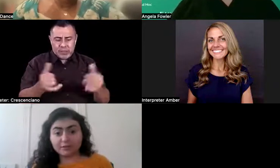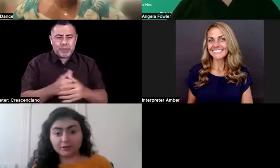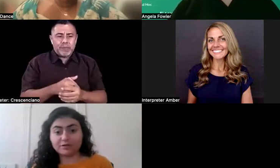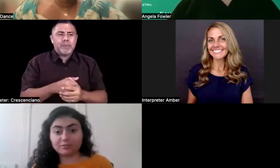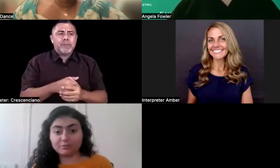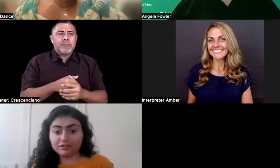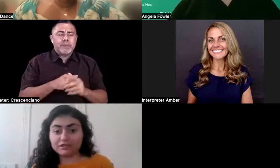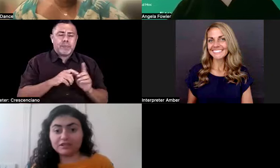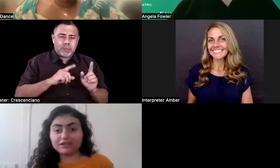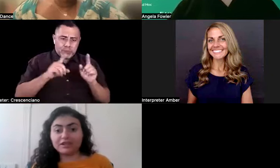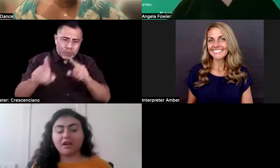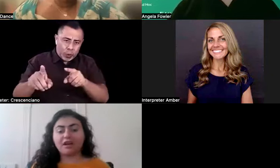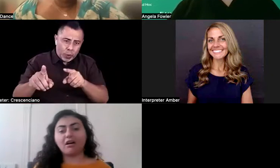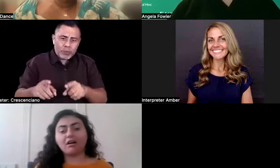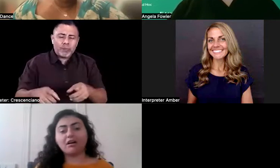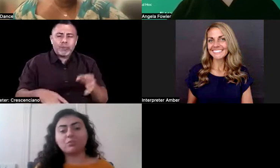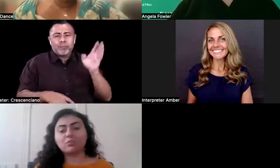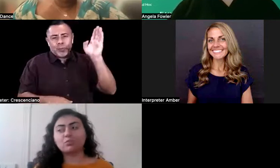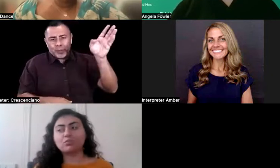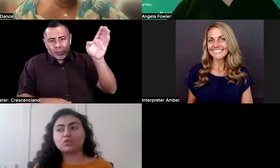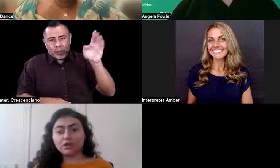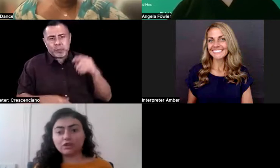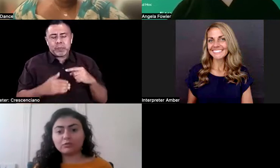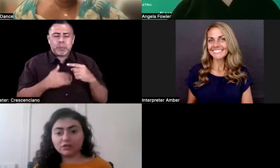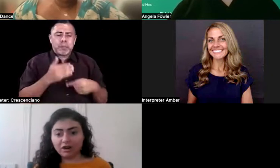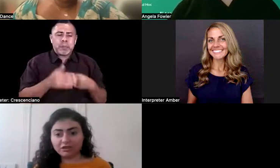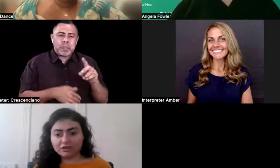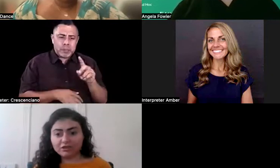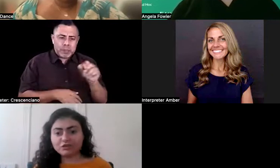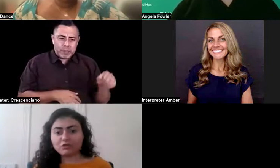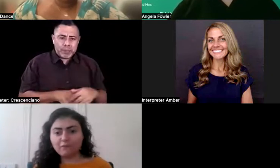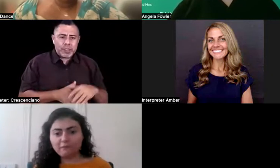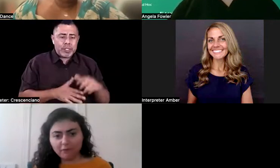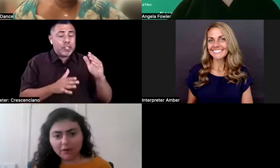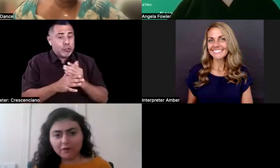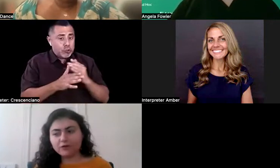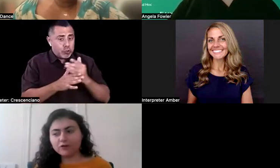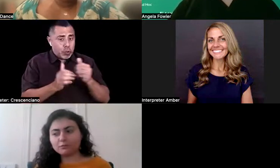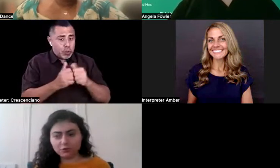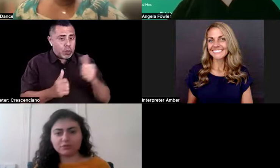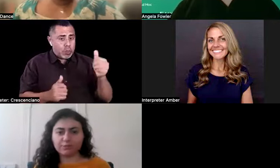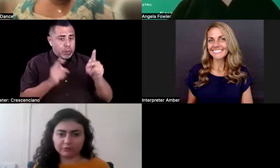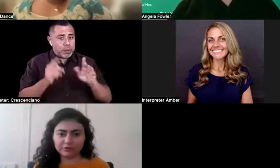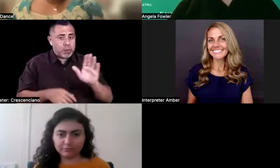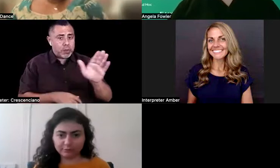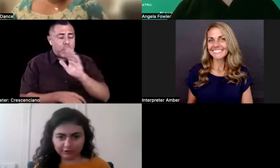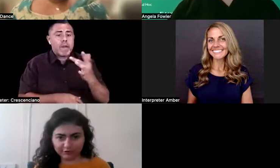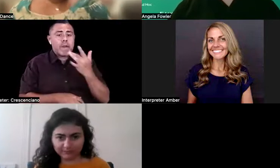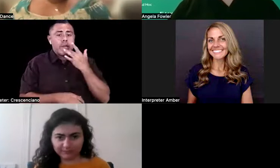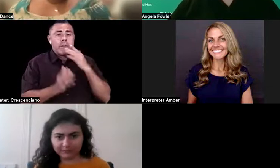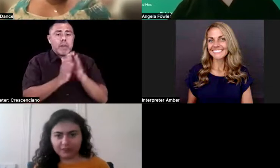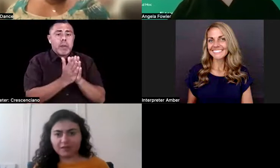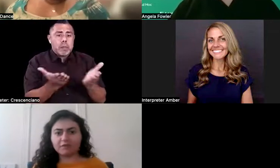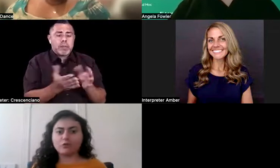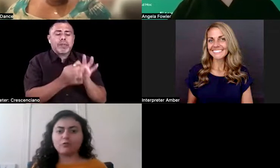about disability, um, share with others, your favorite books about disability,